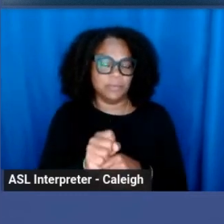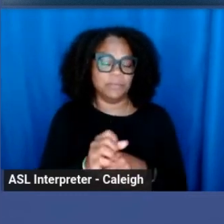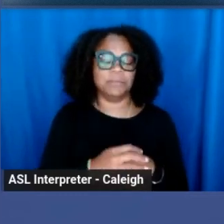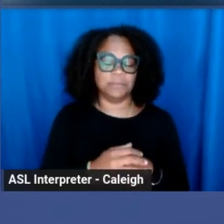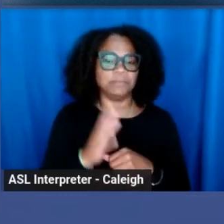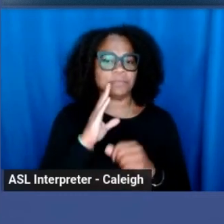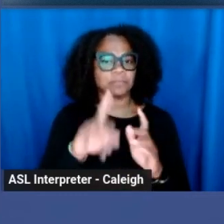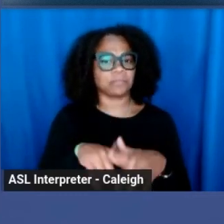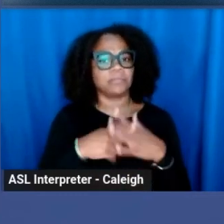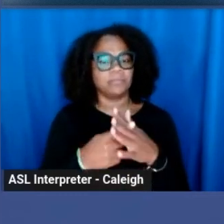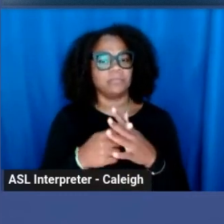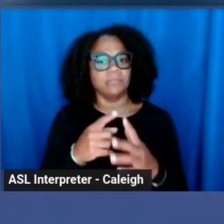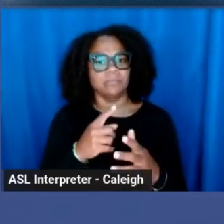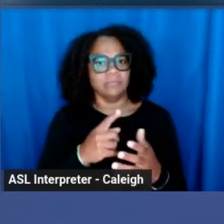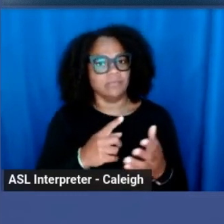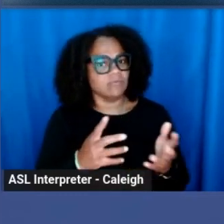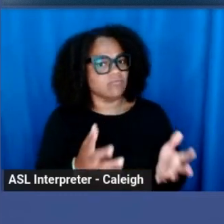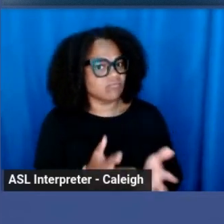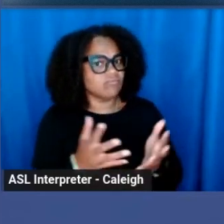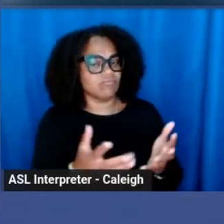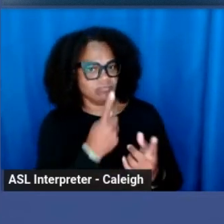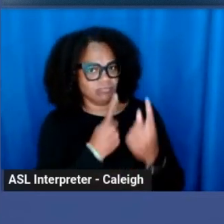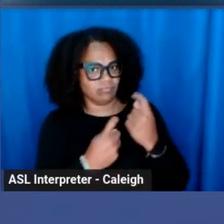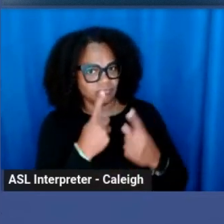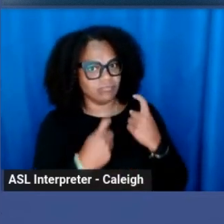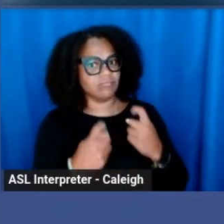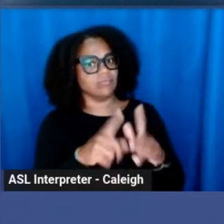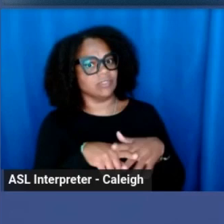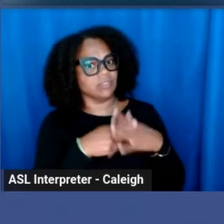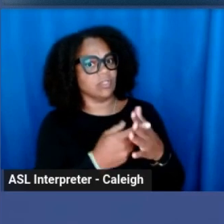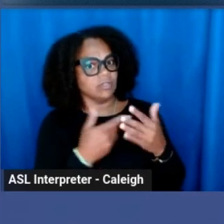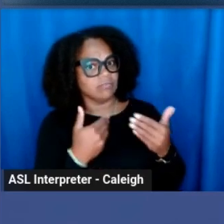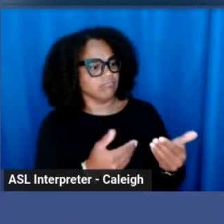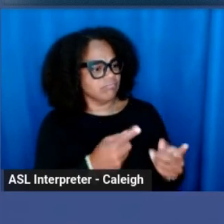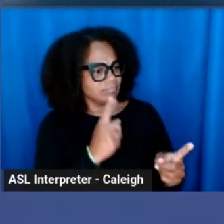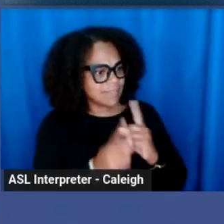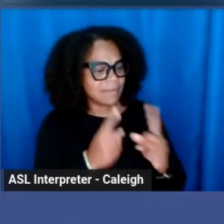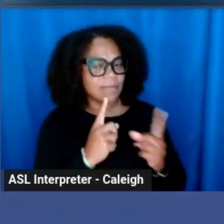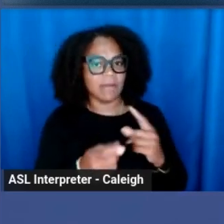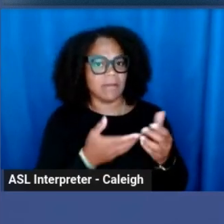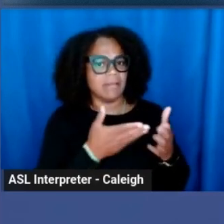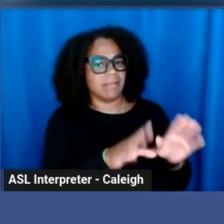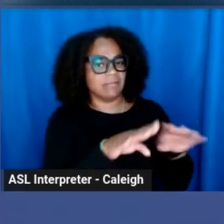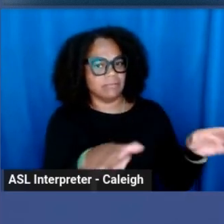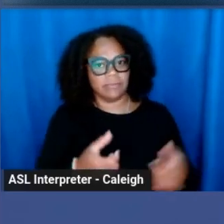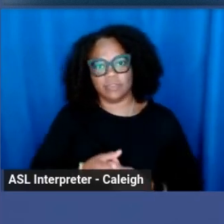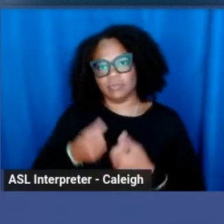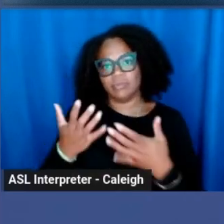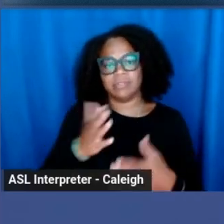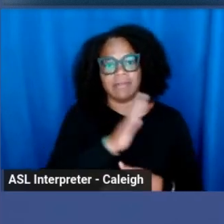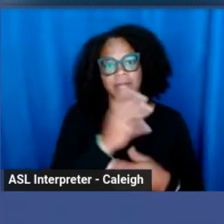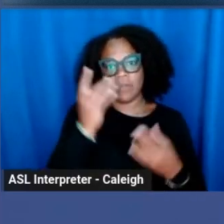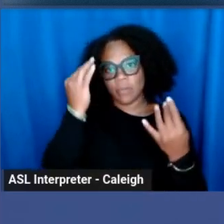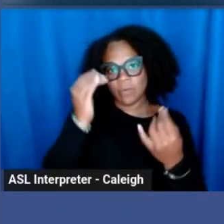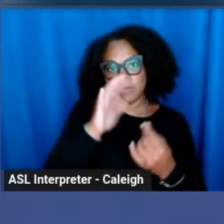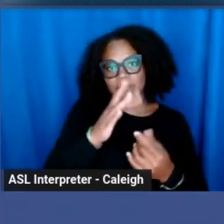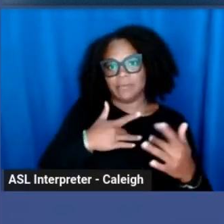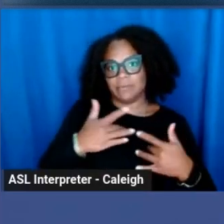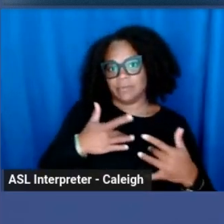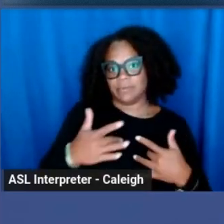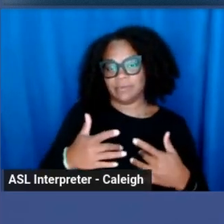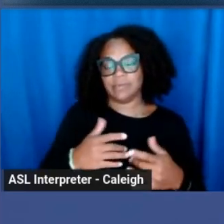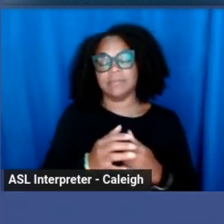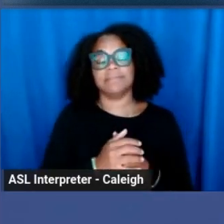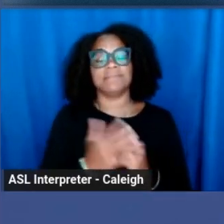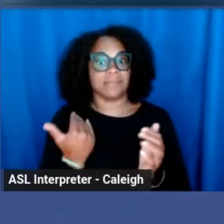dialogue to encourage questions and allowing the children to express their thoughts or concerns, keeping everything